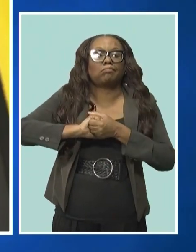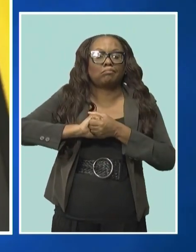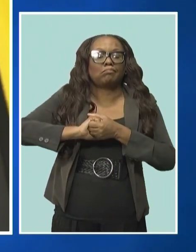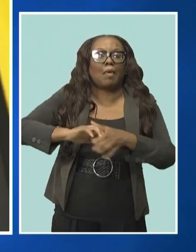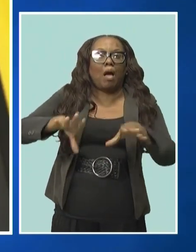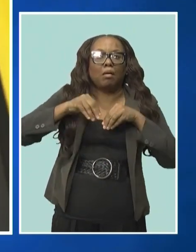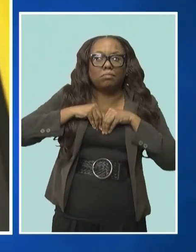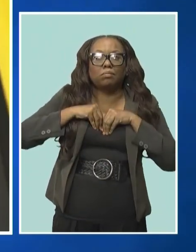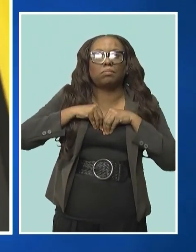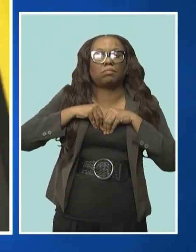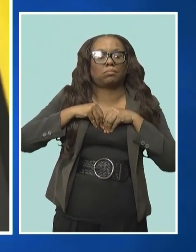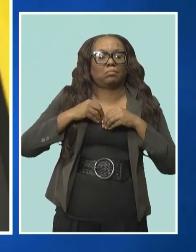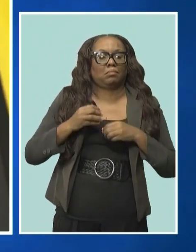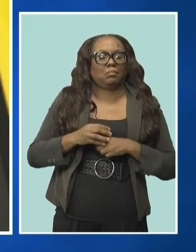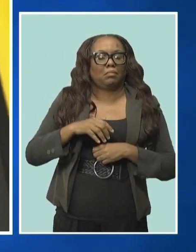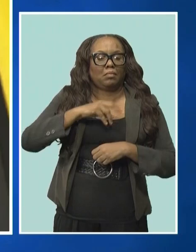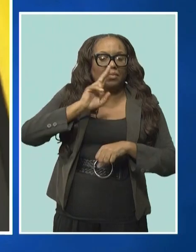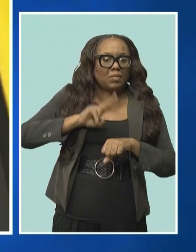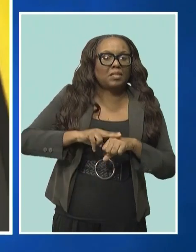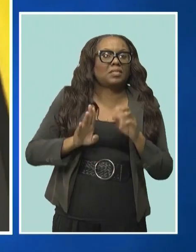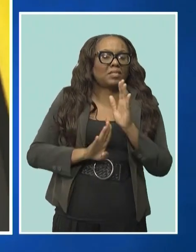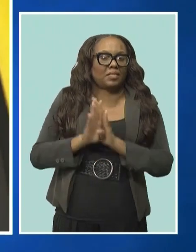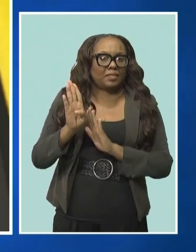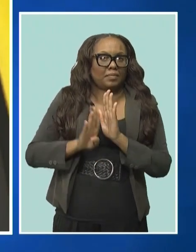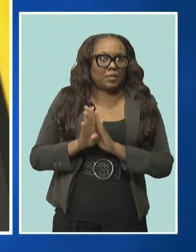national development.